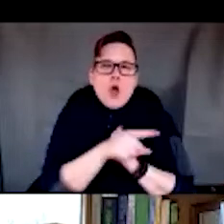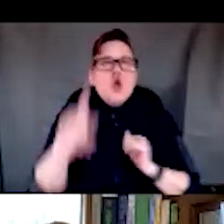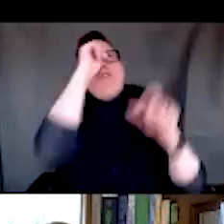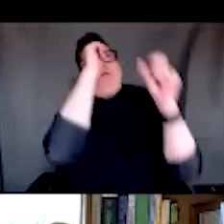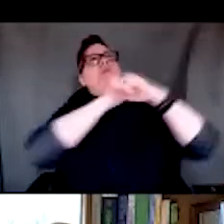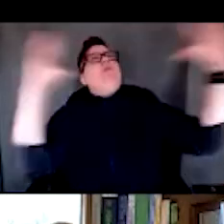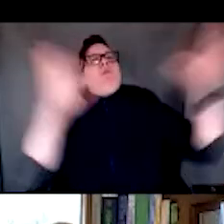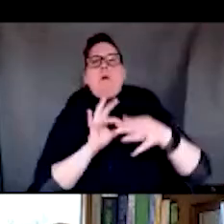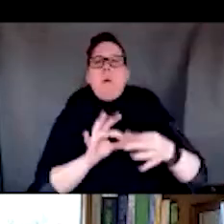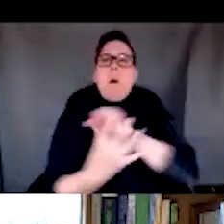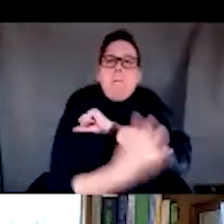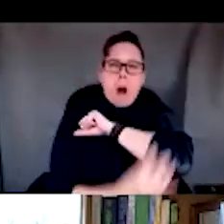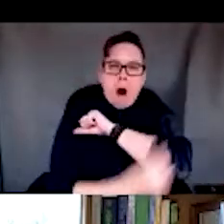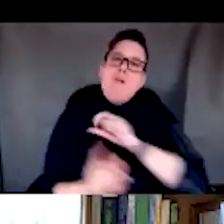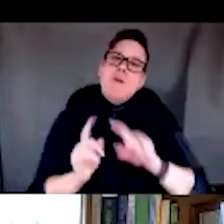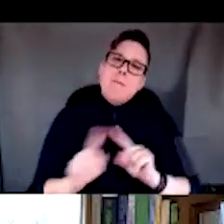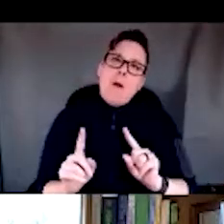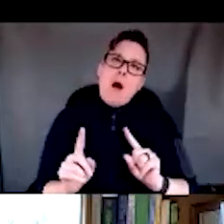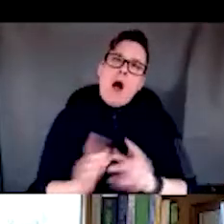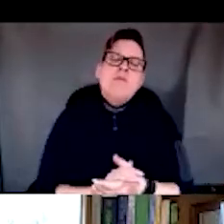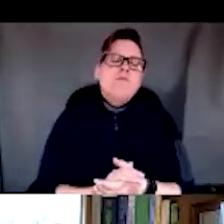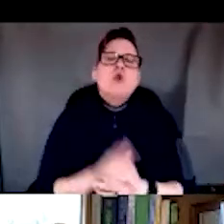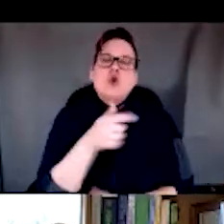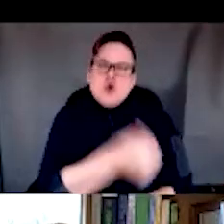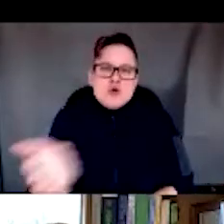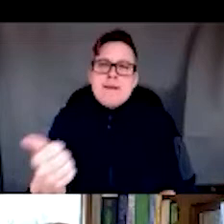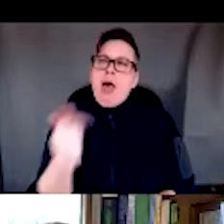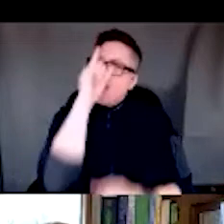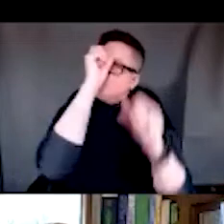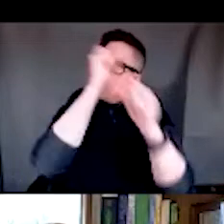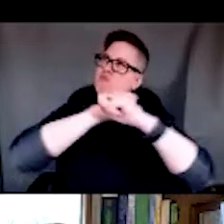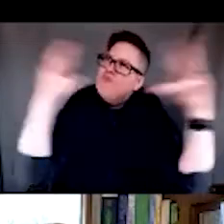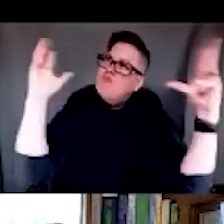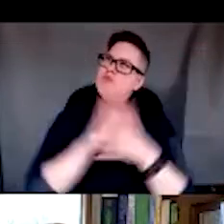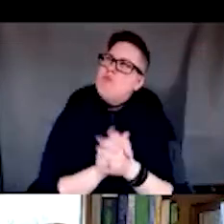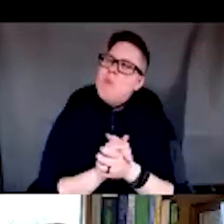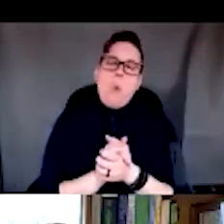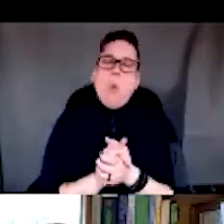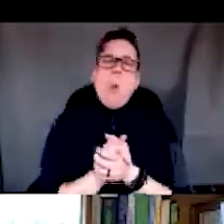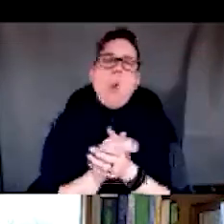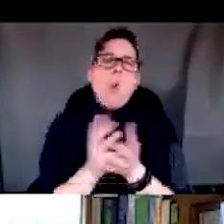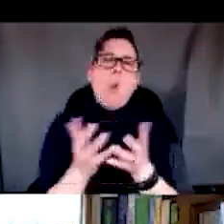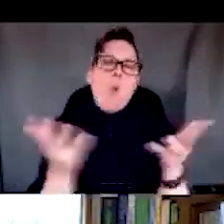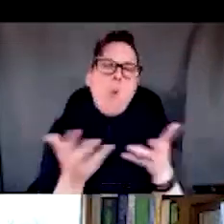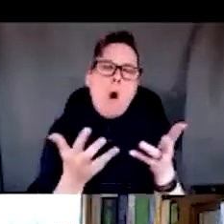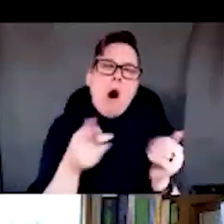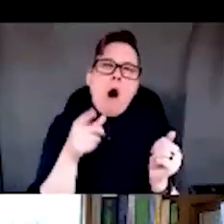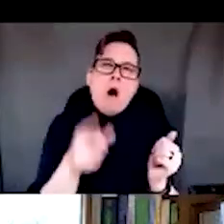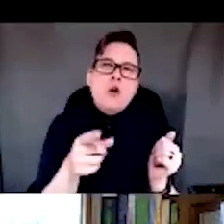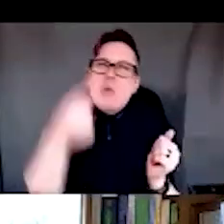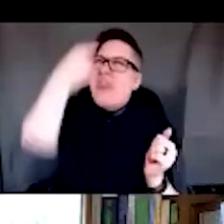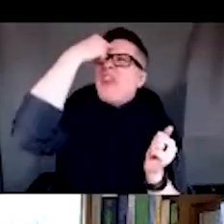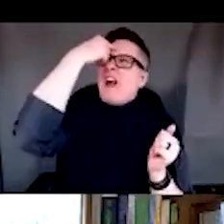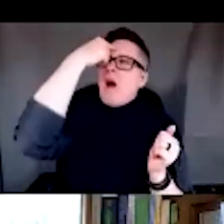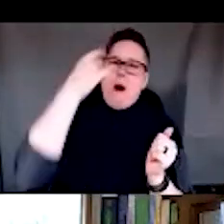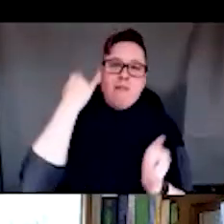But I would like you to sort of picture for a moment what you imagine when you think